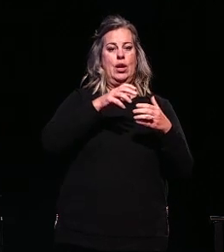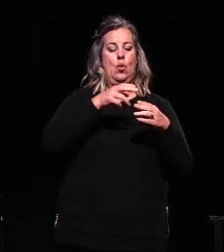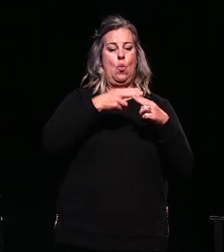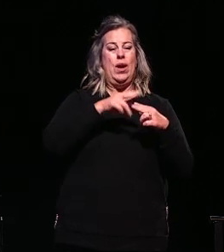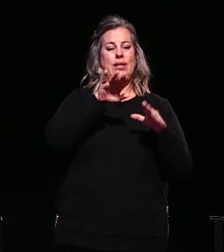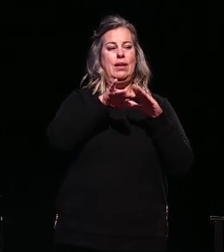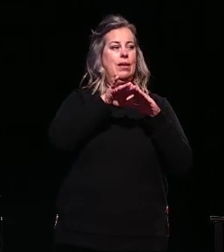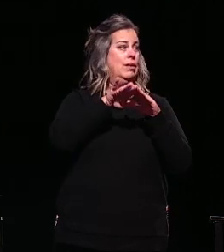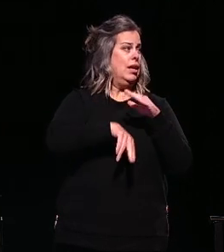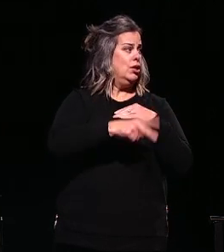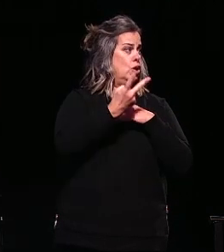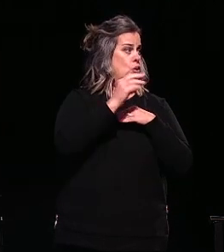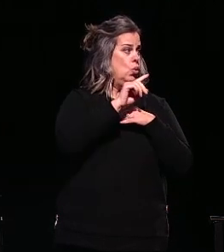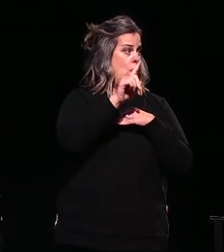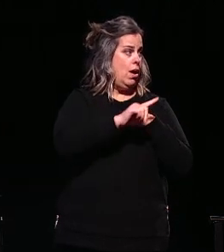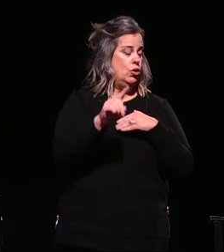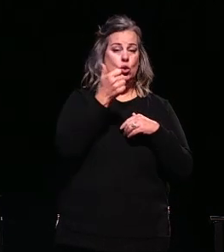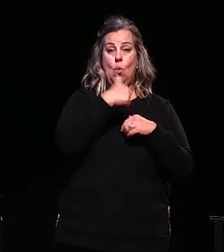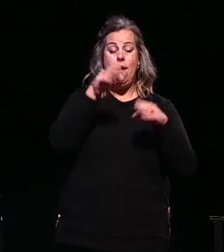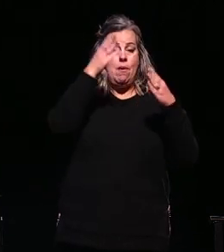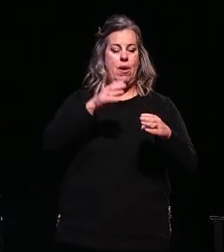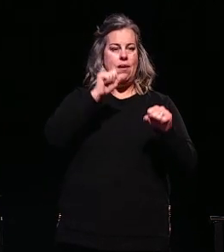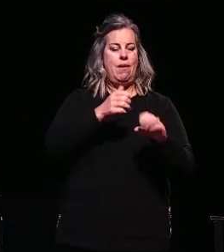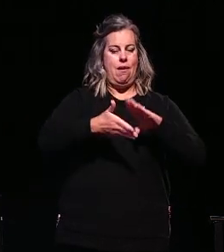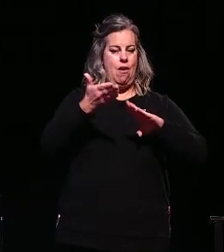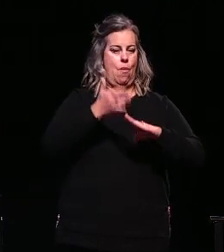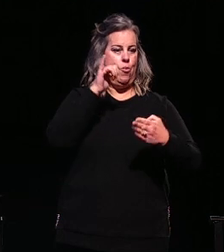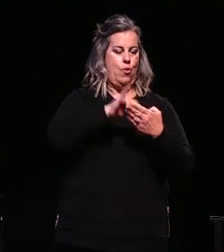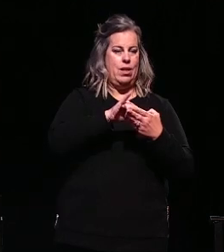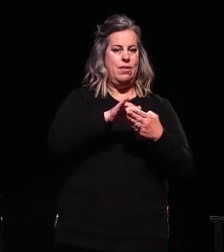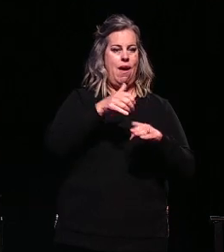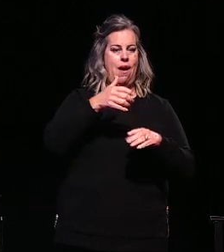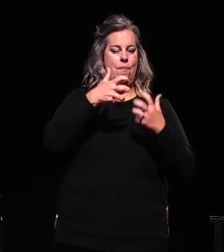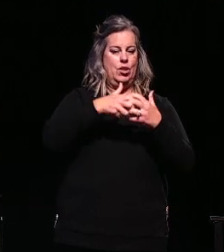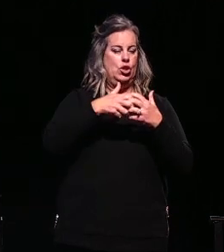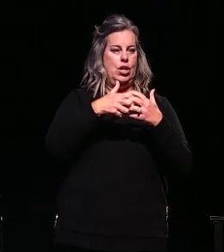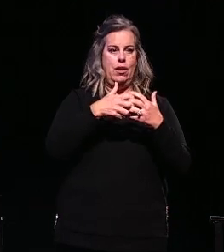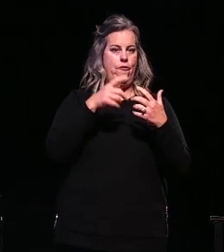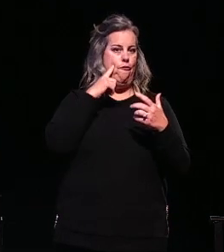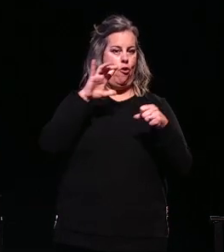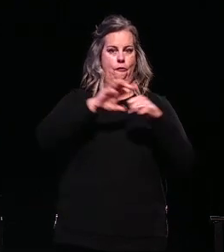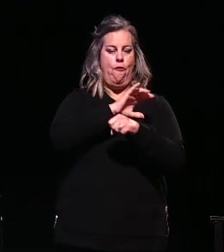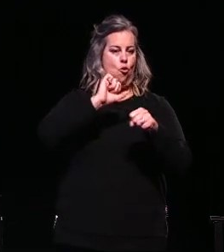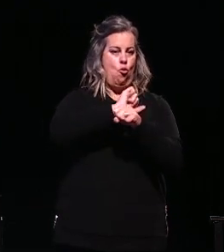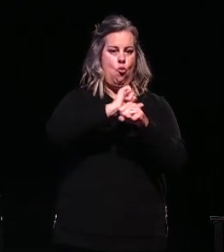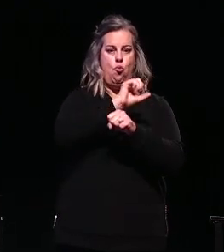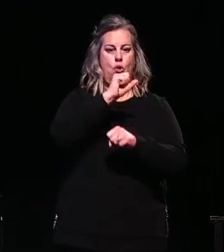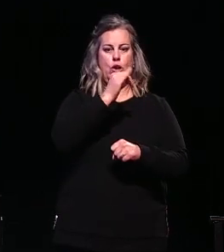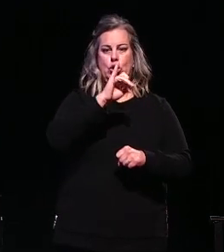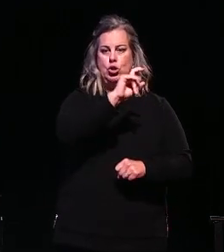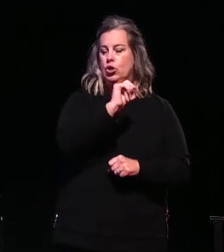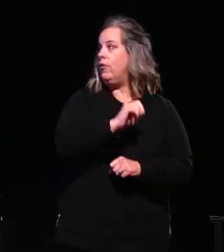weight, which allows almost anyone to operate the device for entire shifts with minimal discomfort. Utter Waze is a family-owned